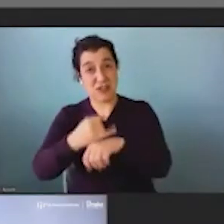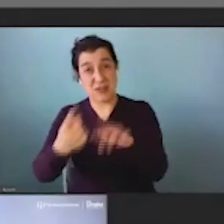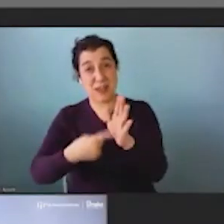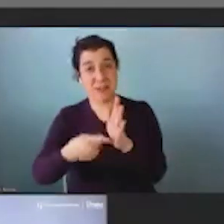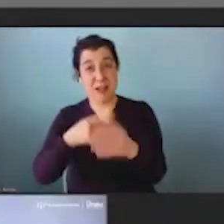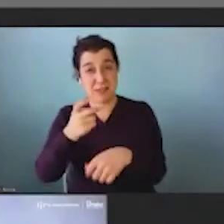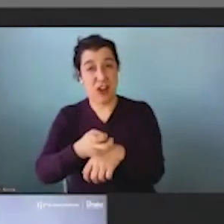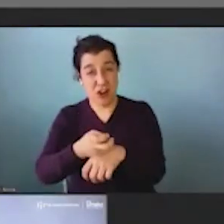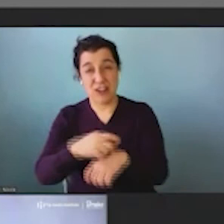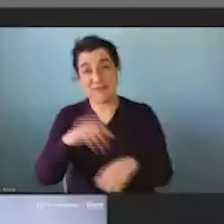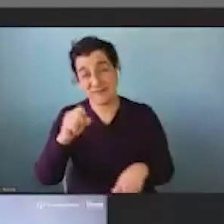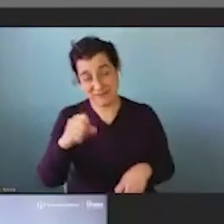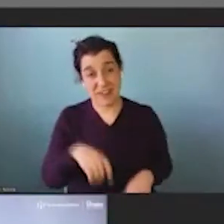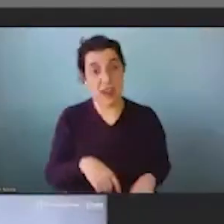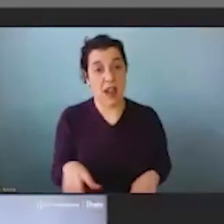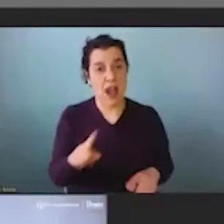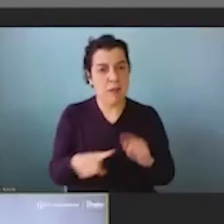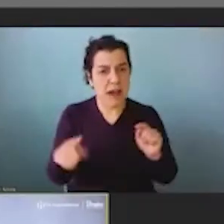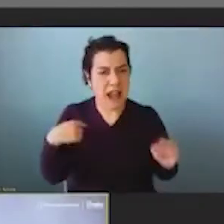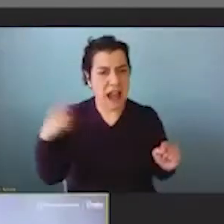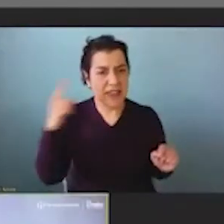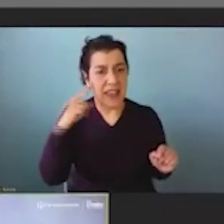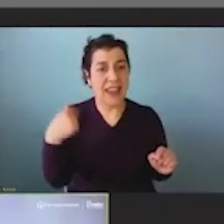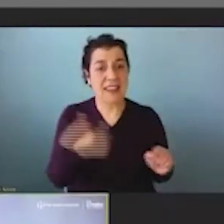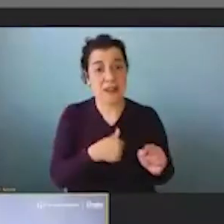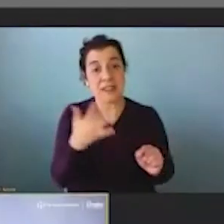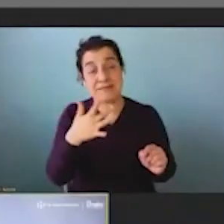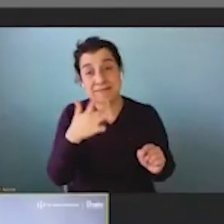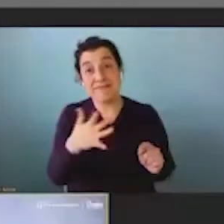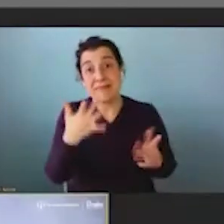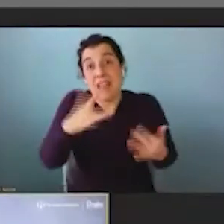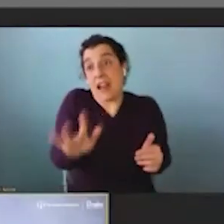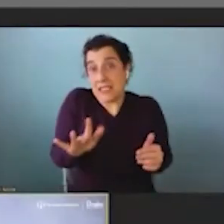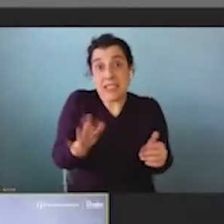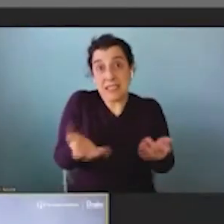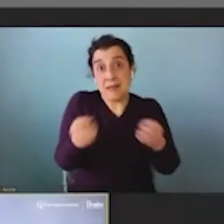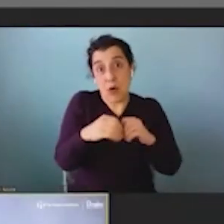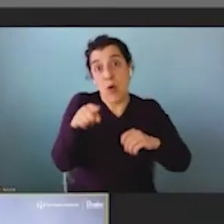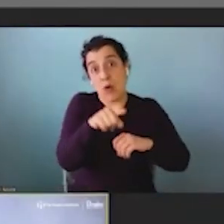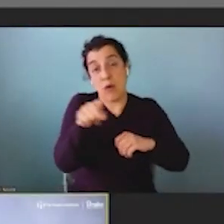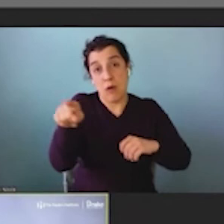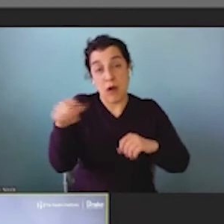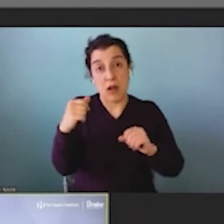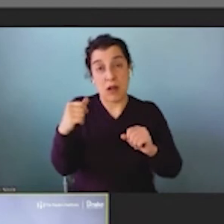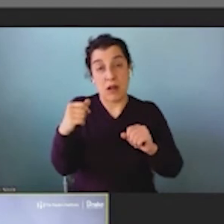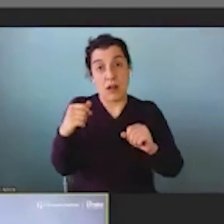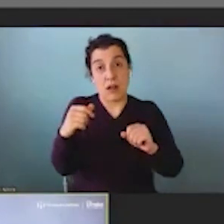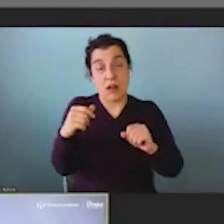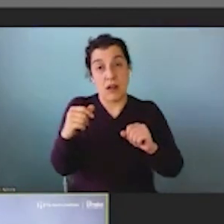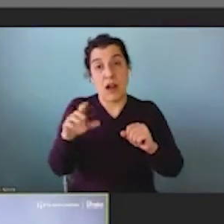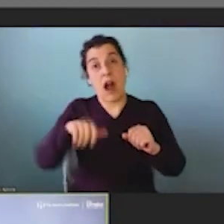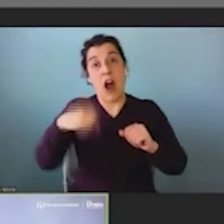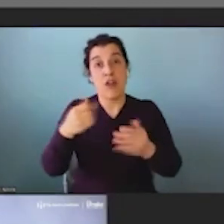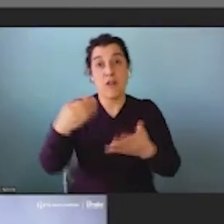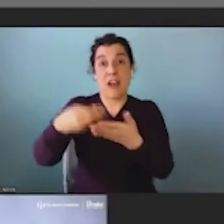I feel like we're getting fortunate that more foundations are seeing this larger system approach to a lot of this work and understanding the